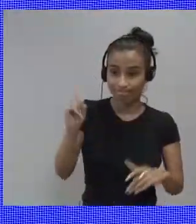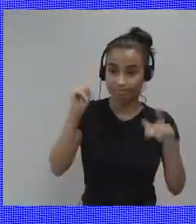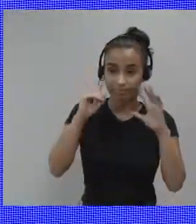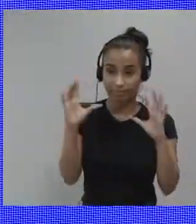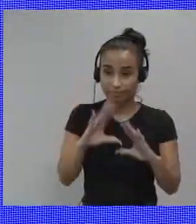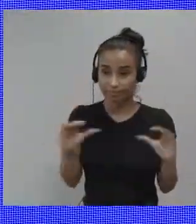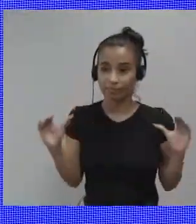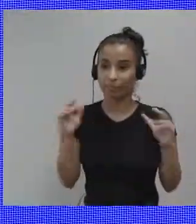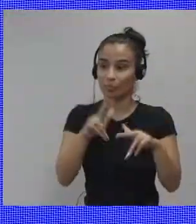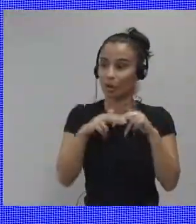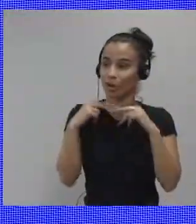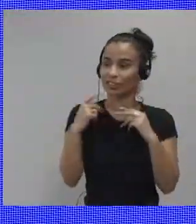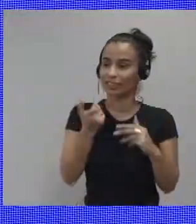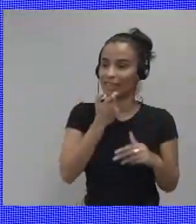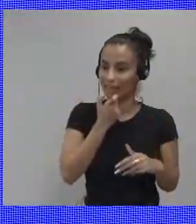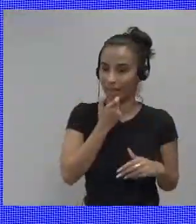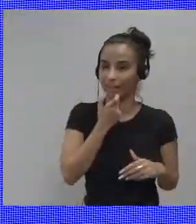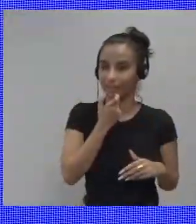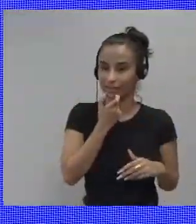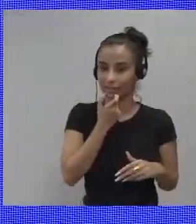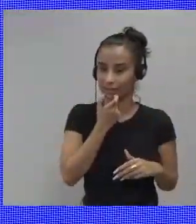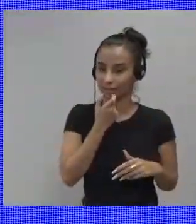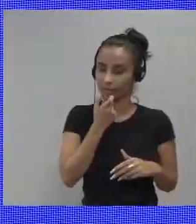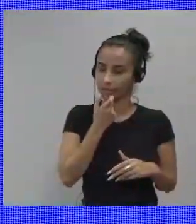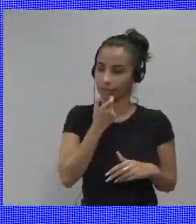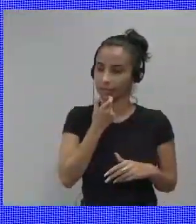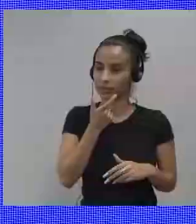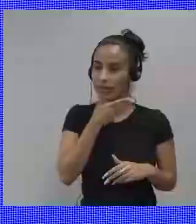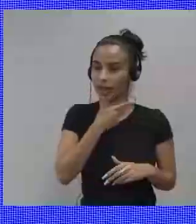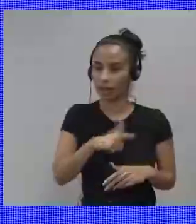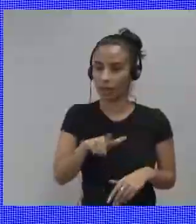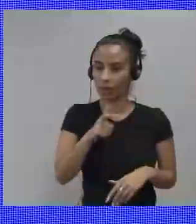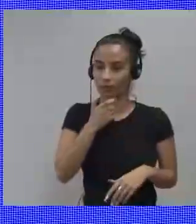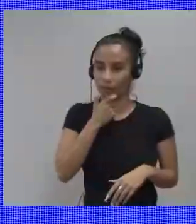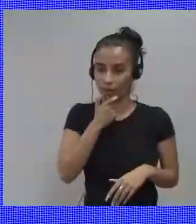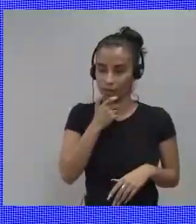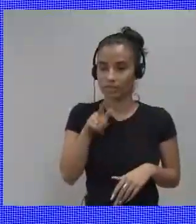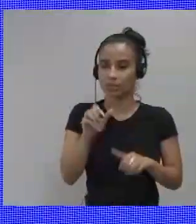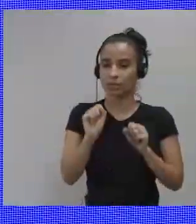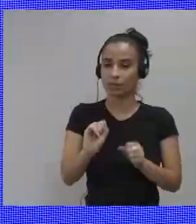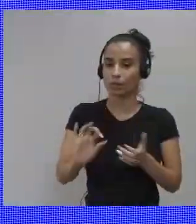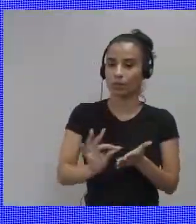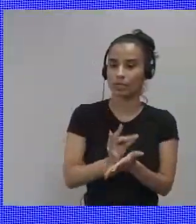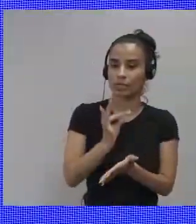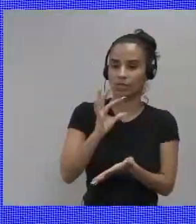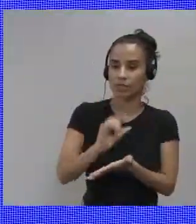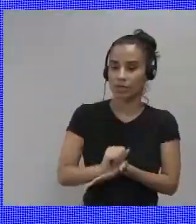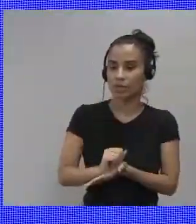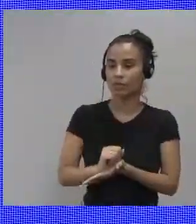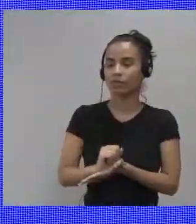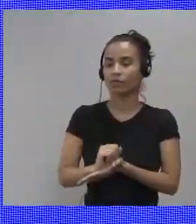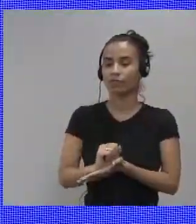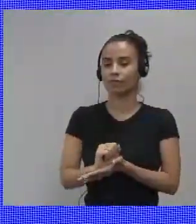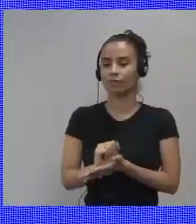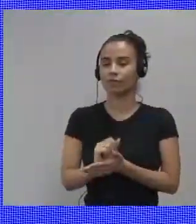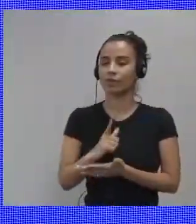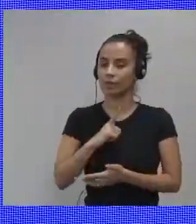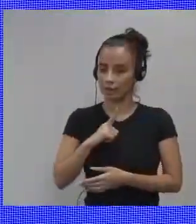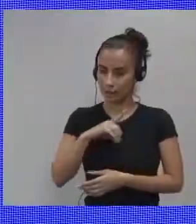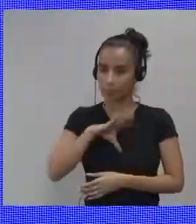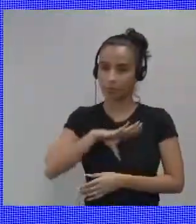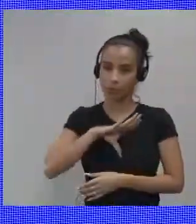apolitical.co forward slash portuguese hyphen 2020 and we'll let you know when we are available in portuguese